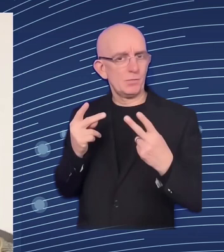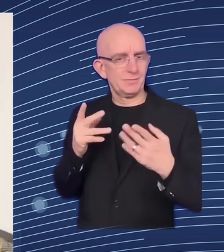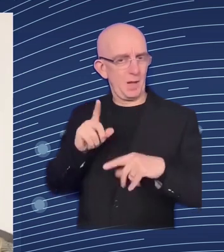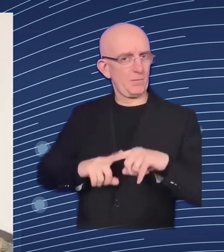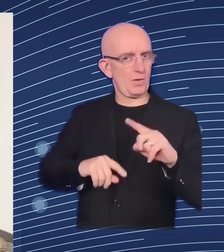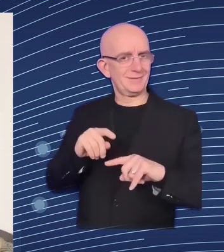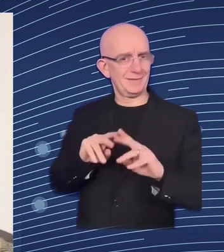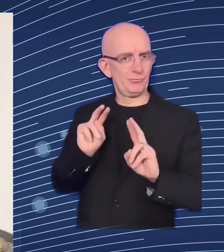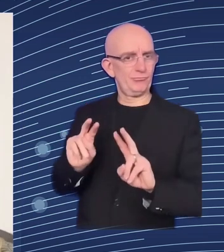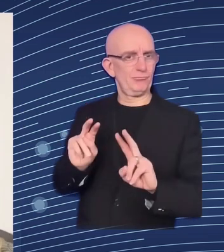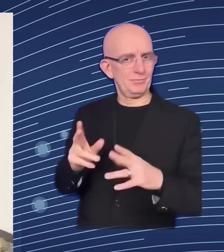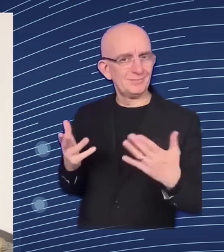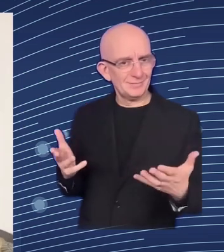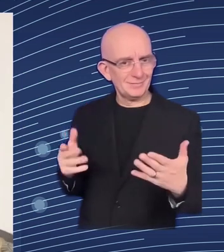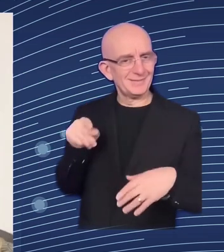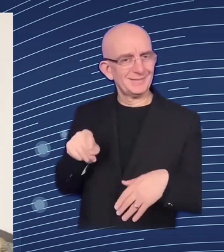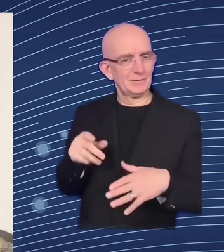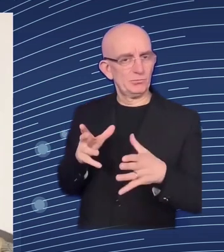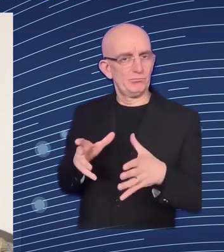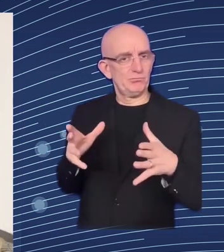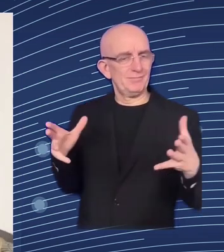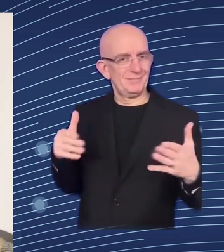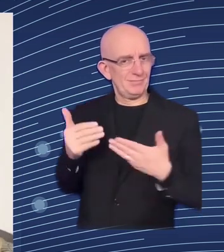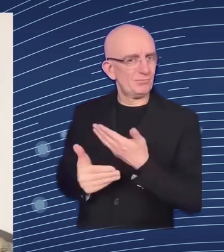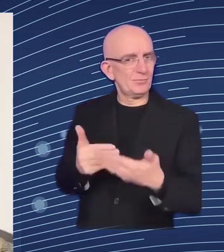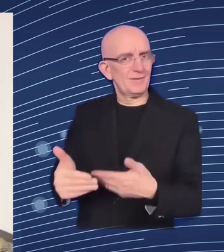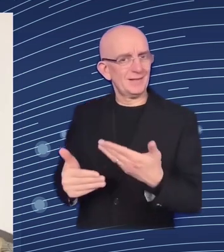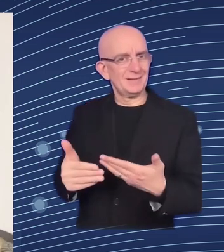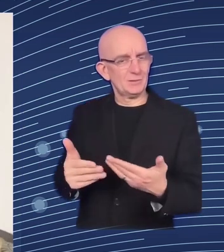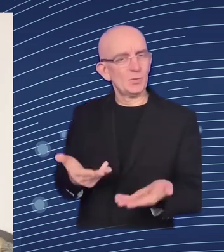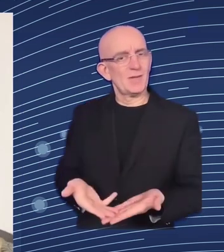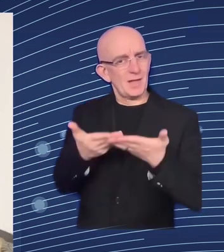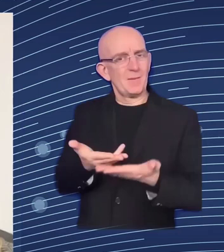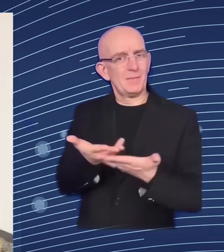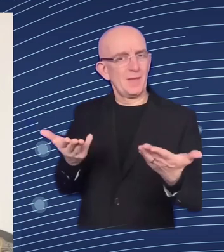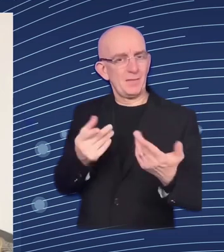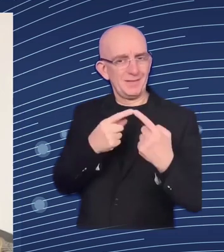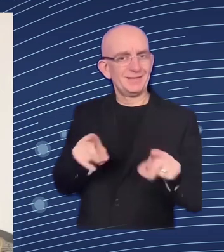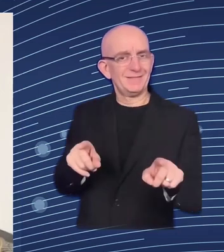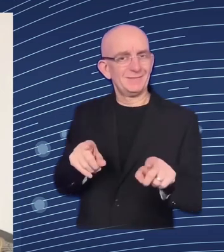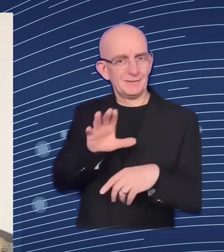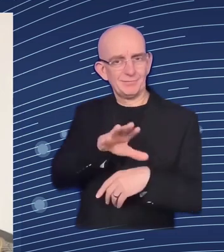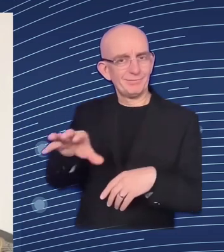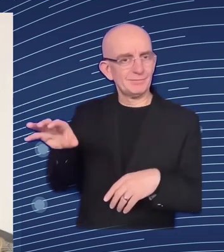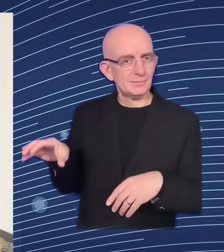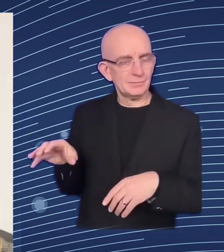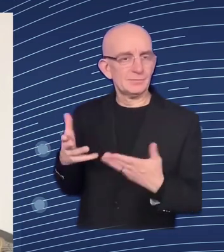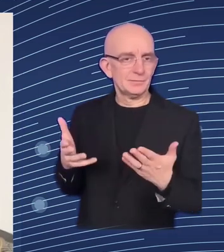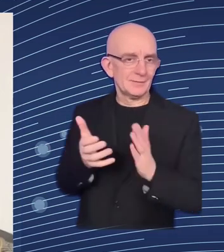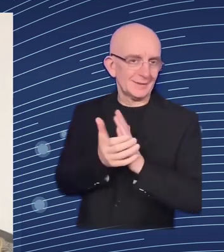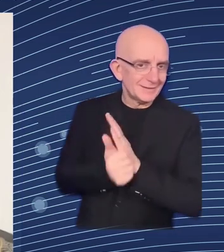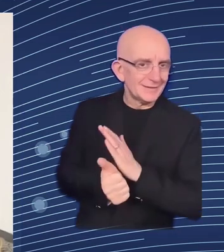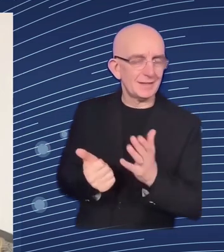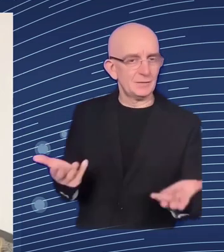working also on the comparison of um the skills the recognition of skills we we two days ago we